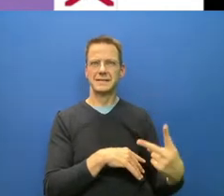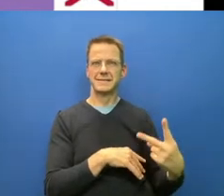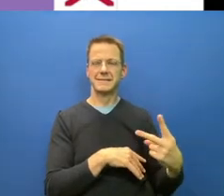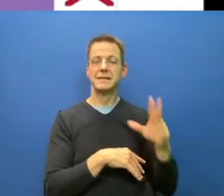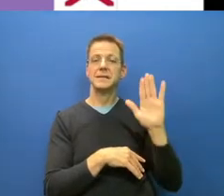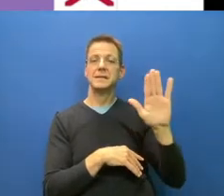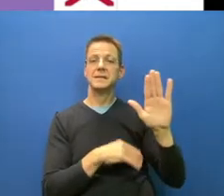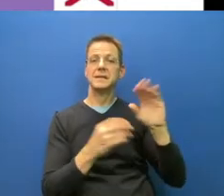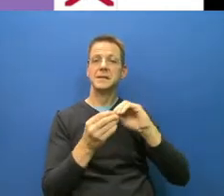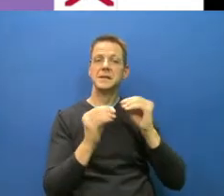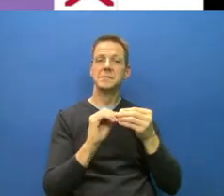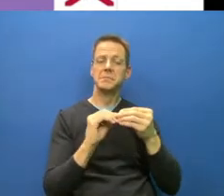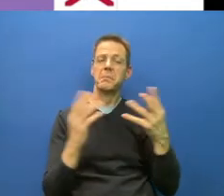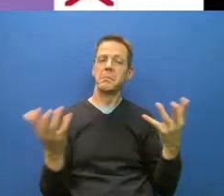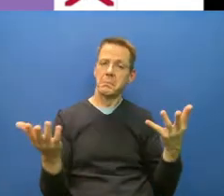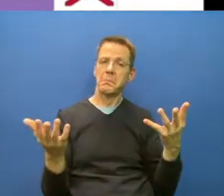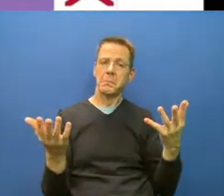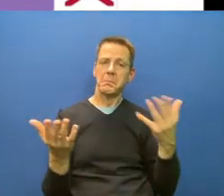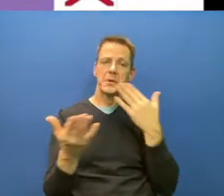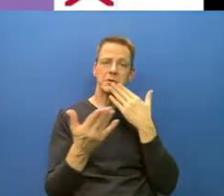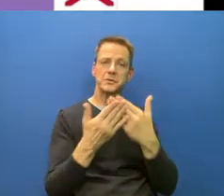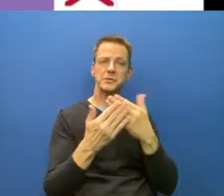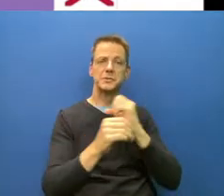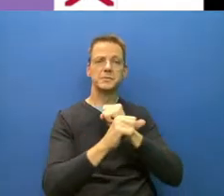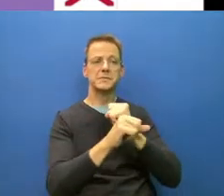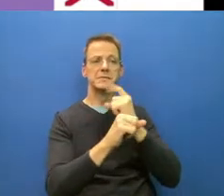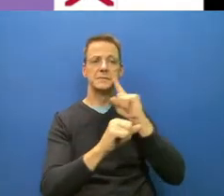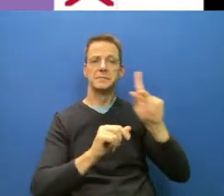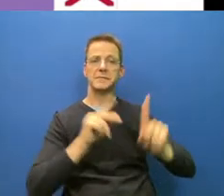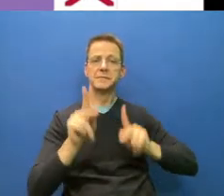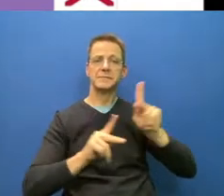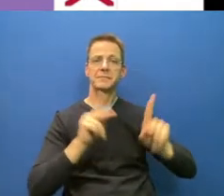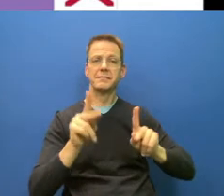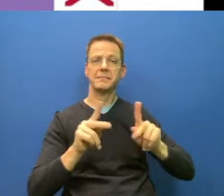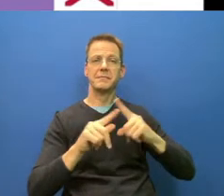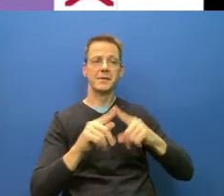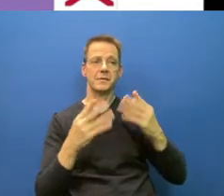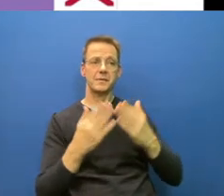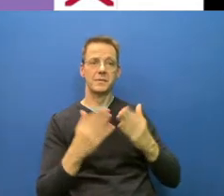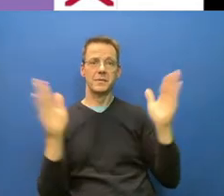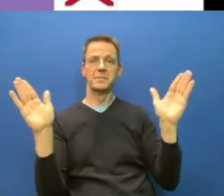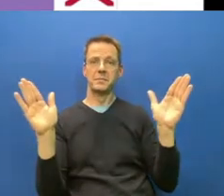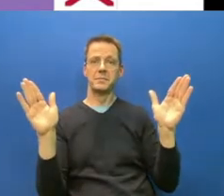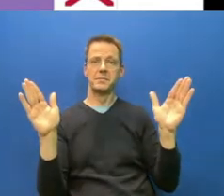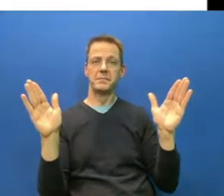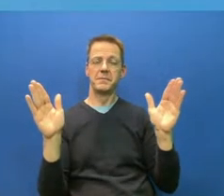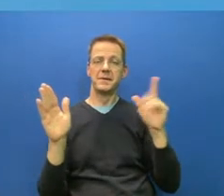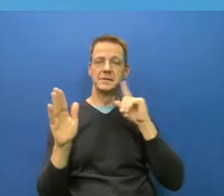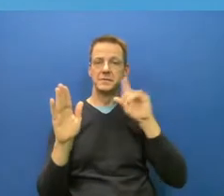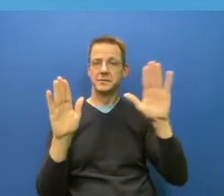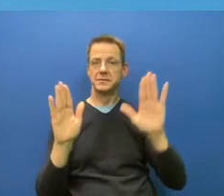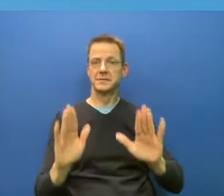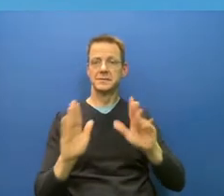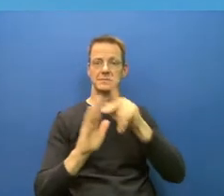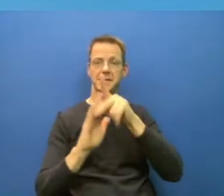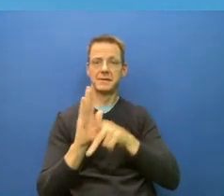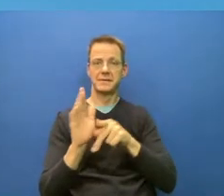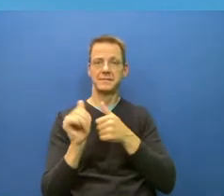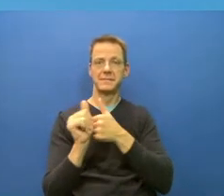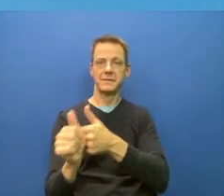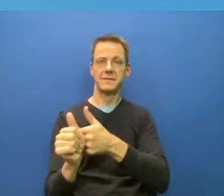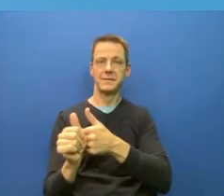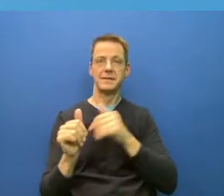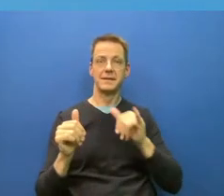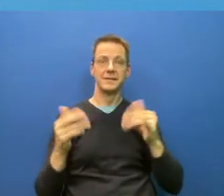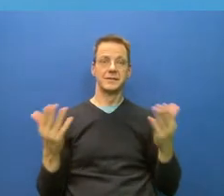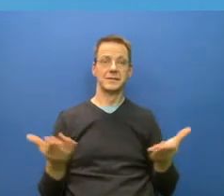policies. Overall, you know, I've tried to make the case here that life, you can't not, we cannot coexist with this virus. It's far